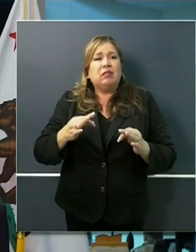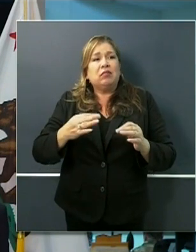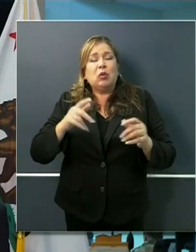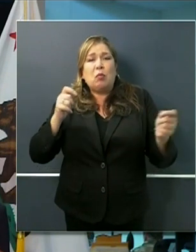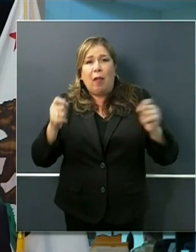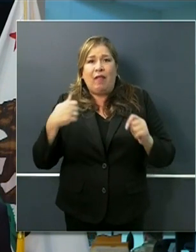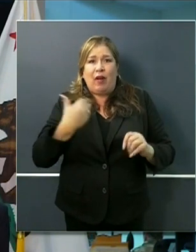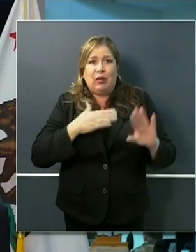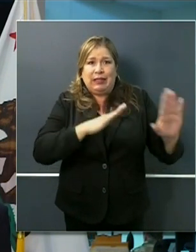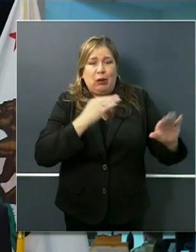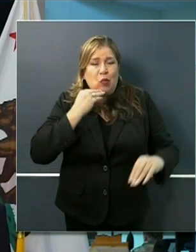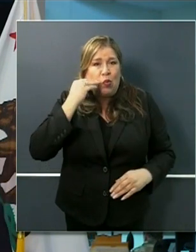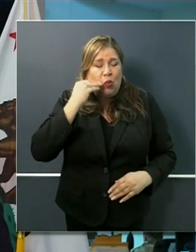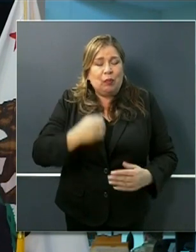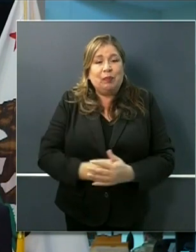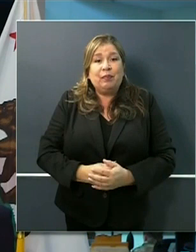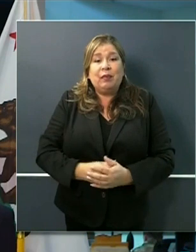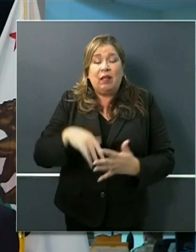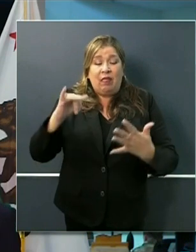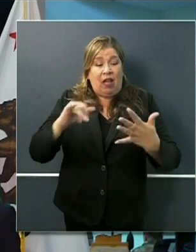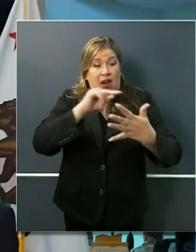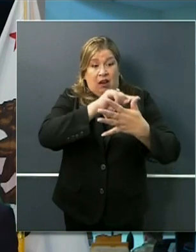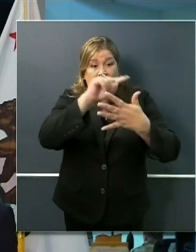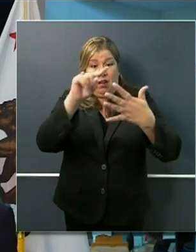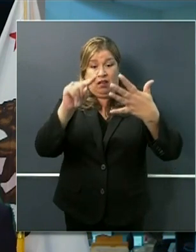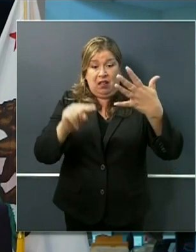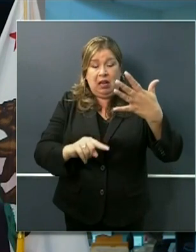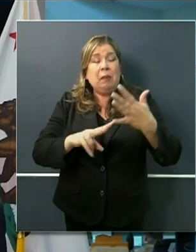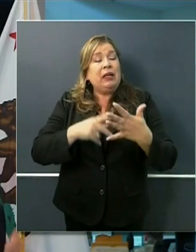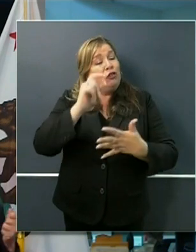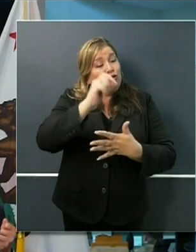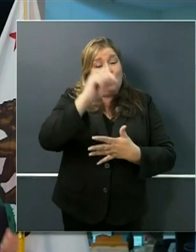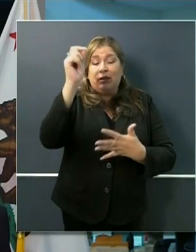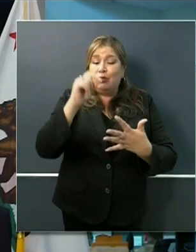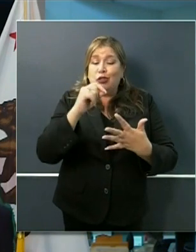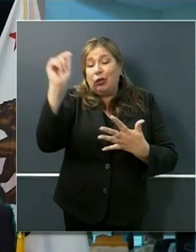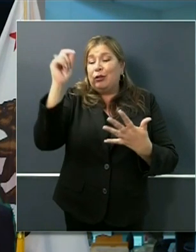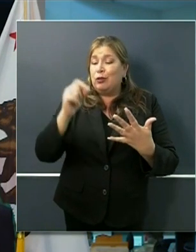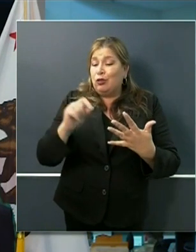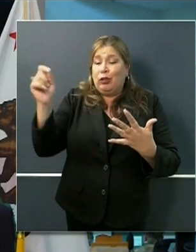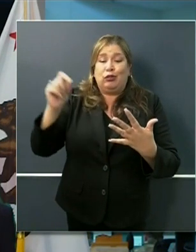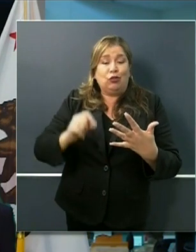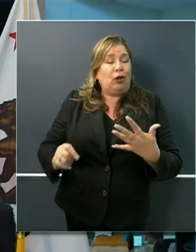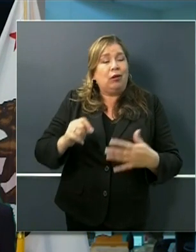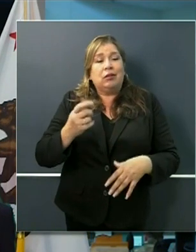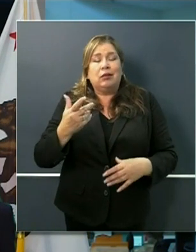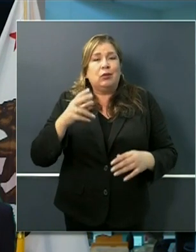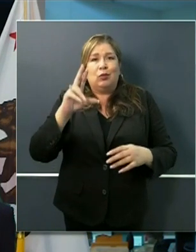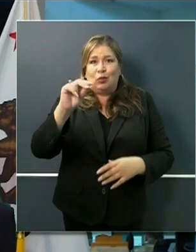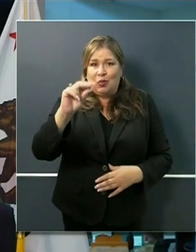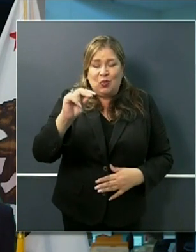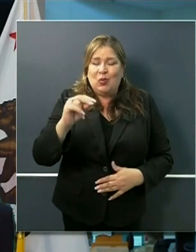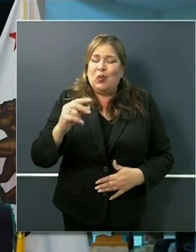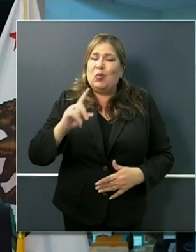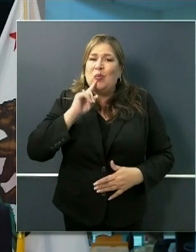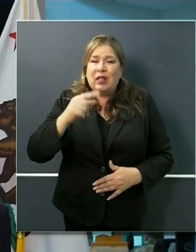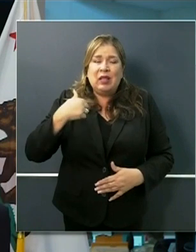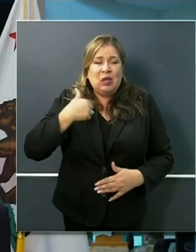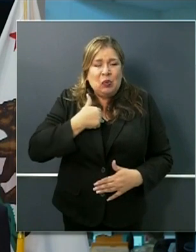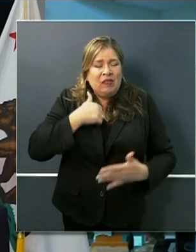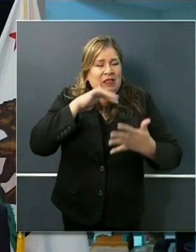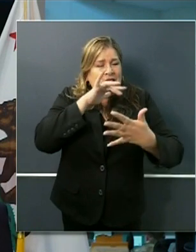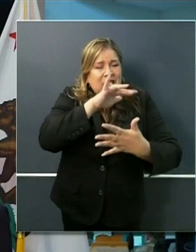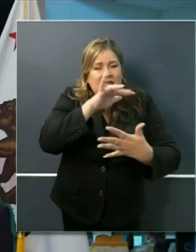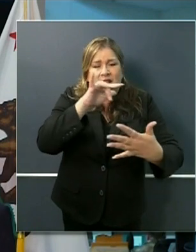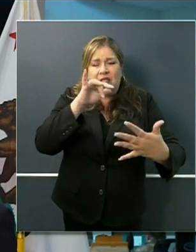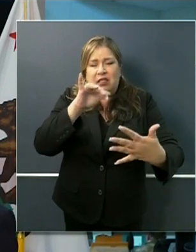simply about a set of indicators where we check and we move on this is not about a turnoff and a turnoff this is a thoughtful process about how